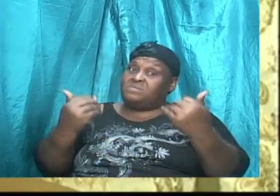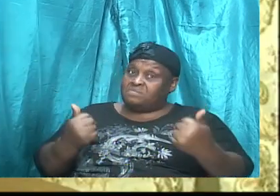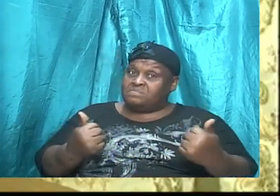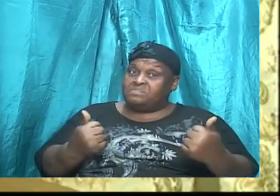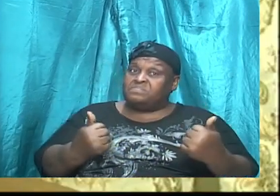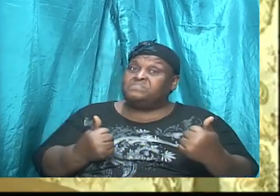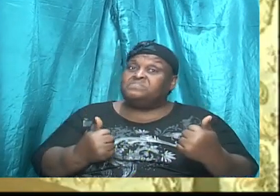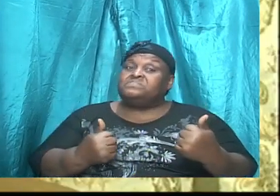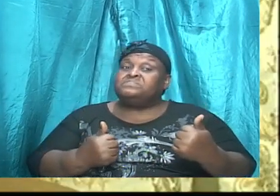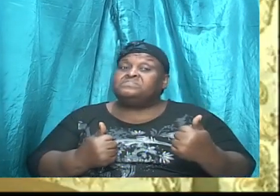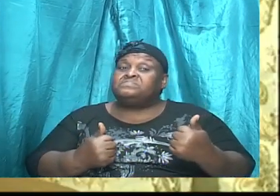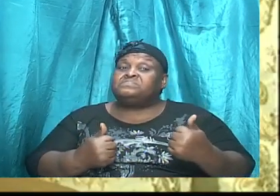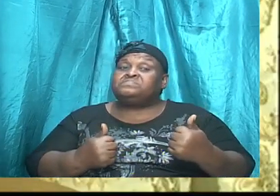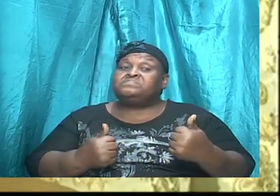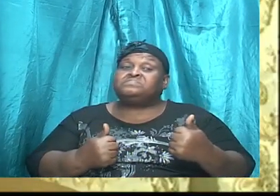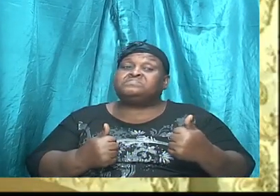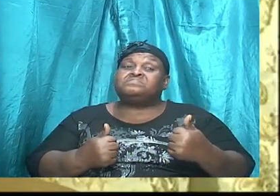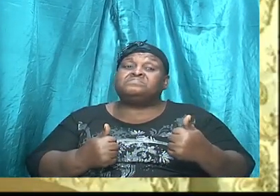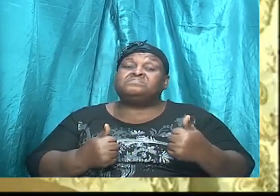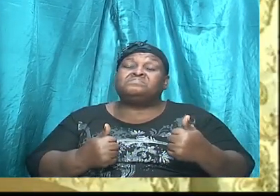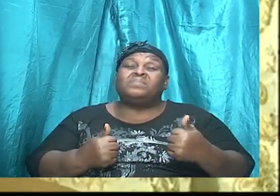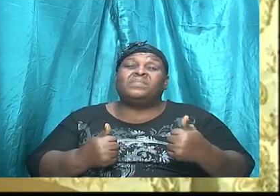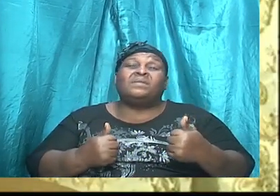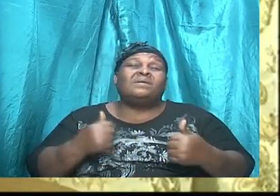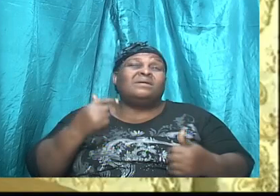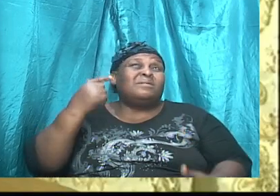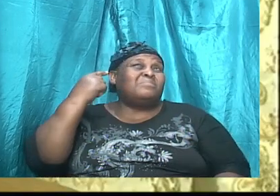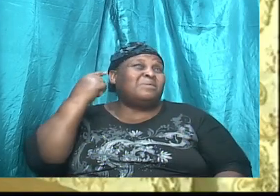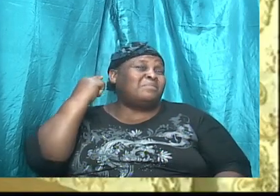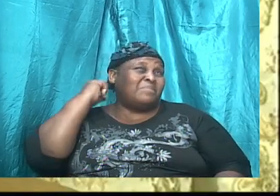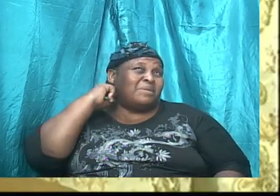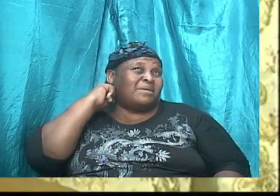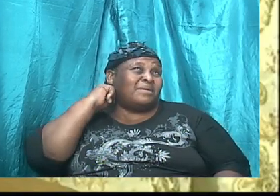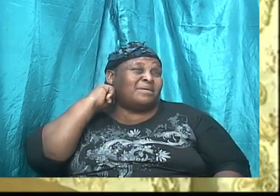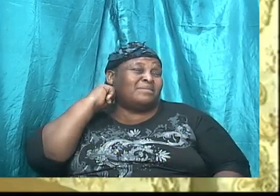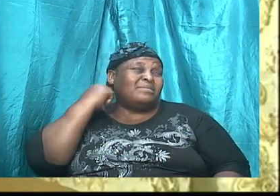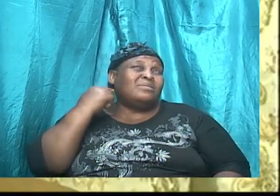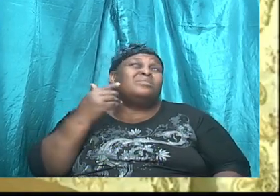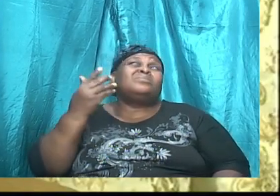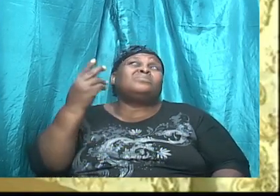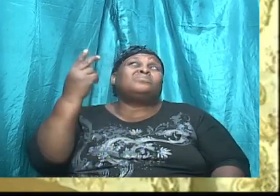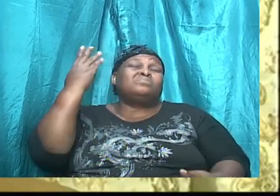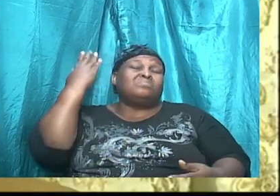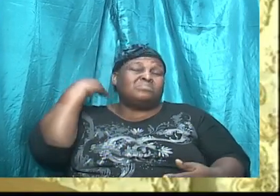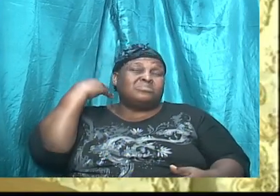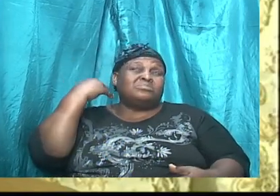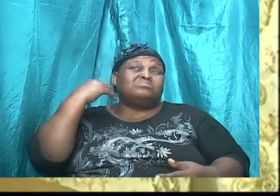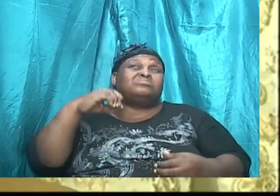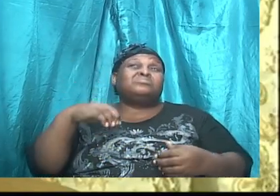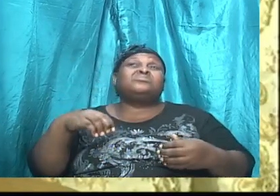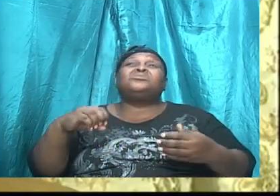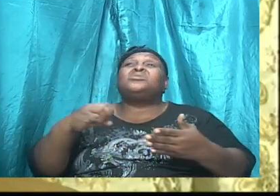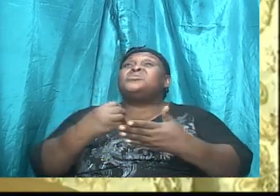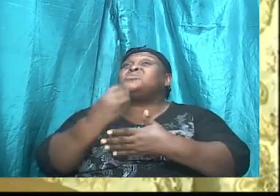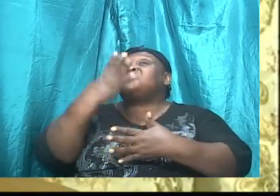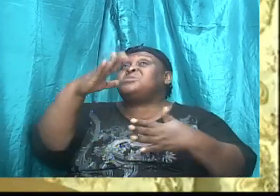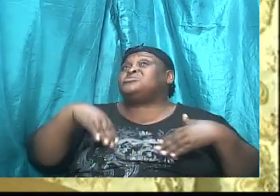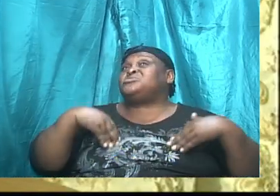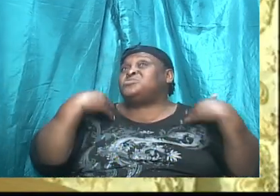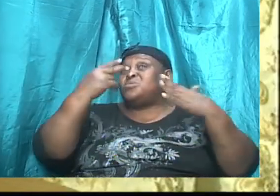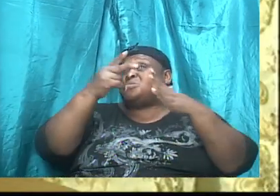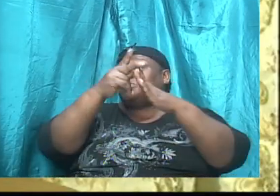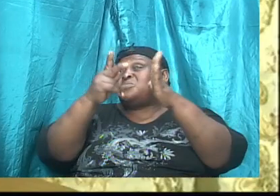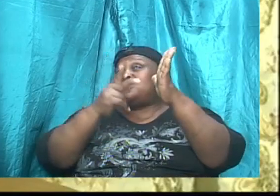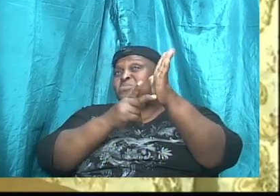My mind goes back to the rich young ruler. The rich young ruler came to